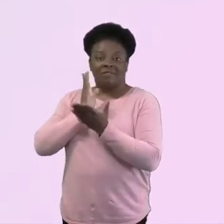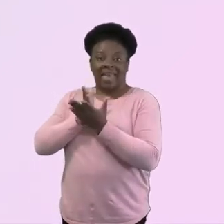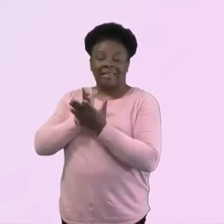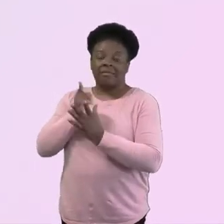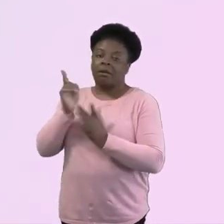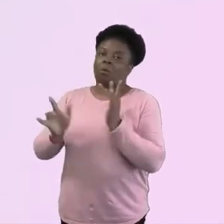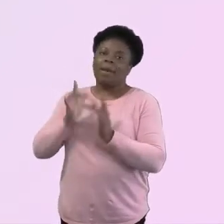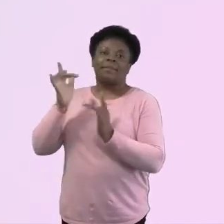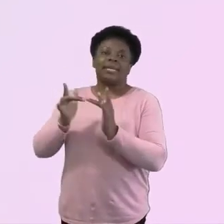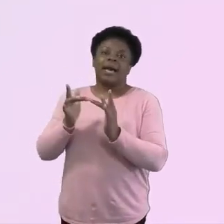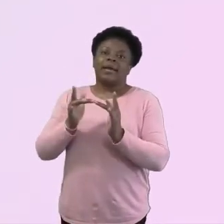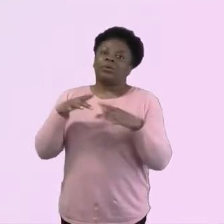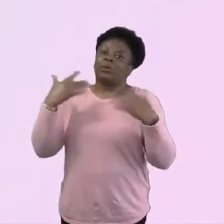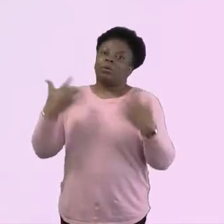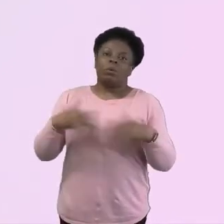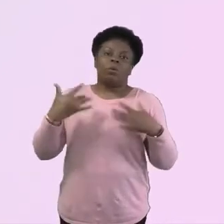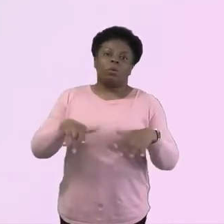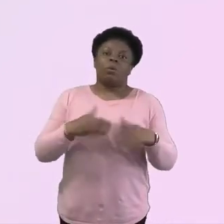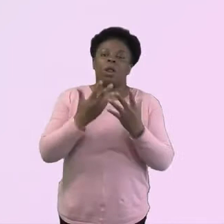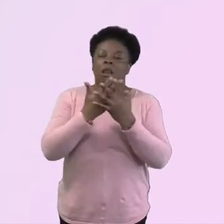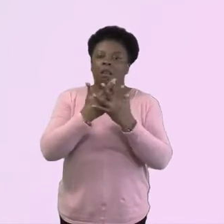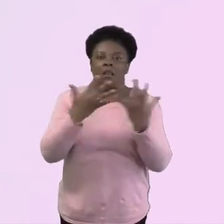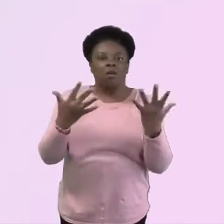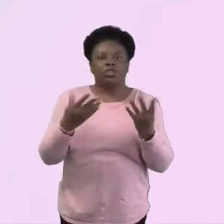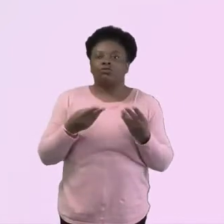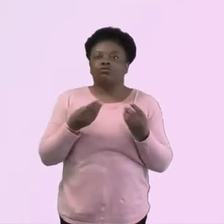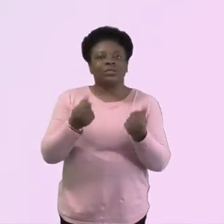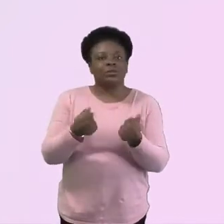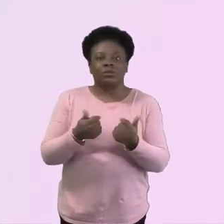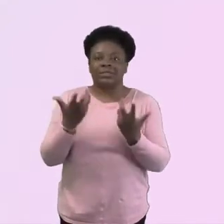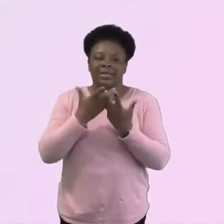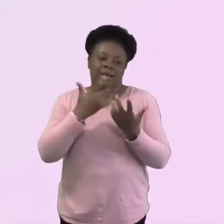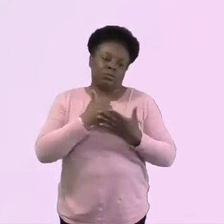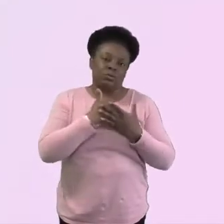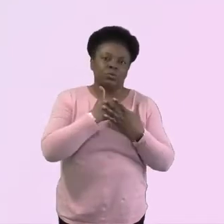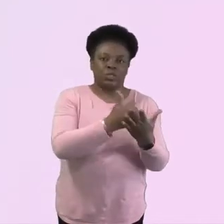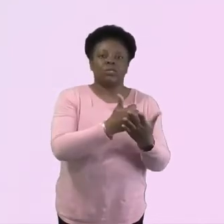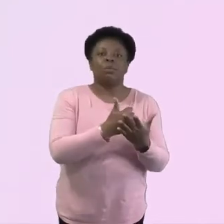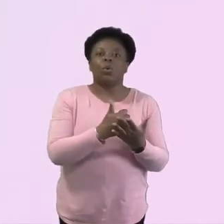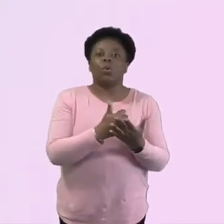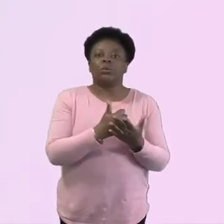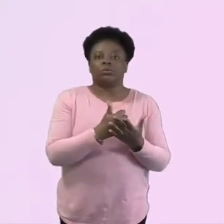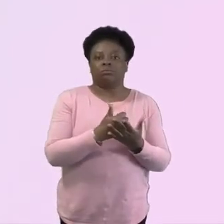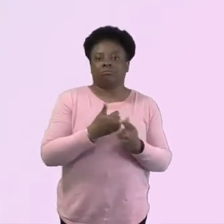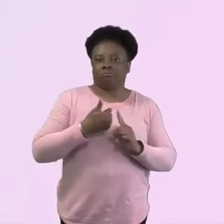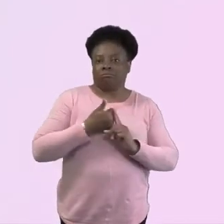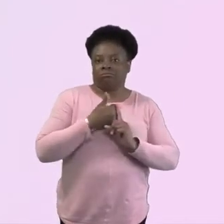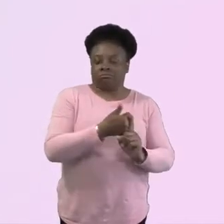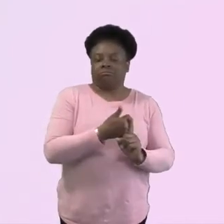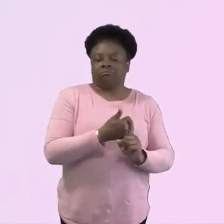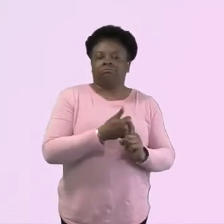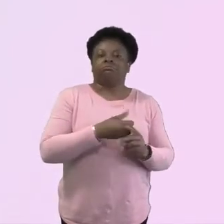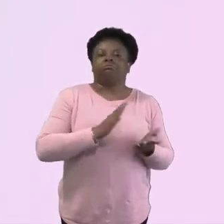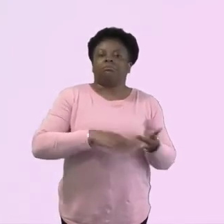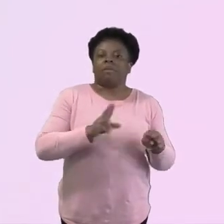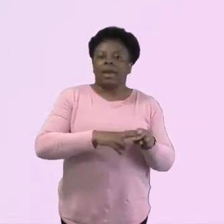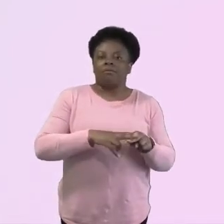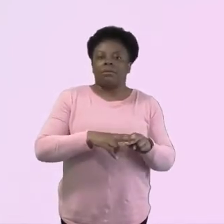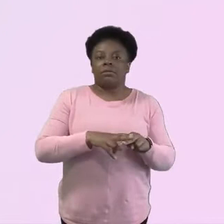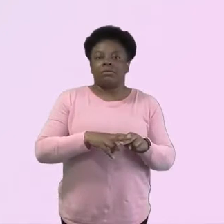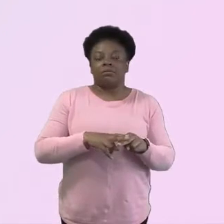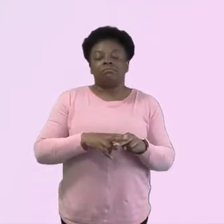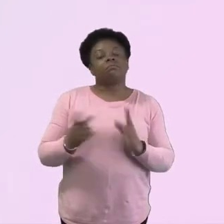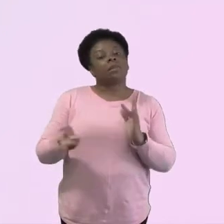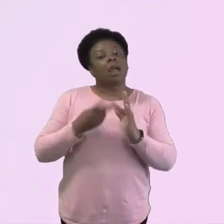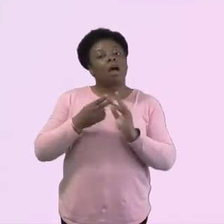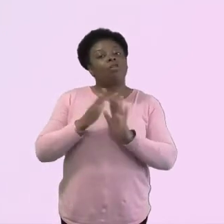masses of resources to use for supporting parents. And my other one was, it is a Messy Church book from